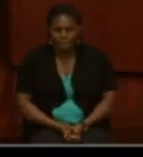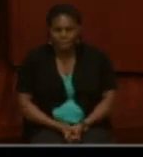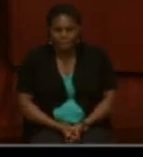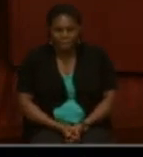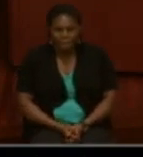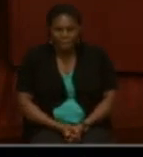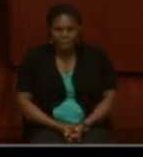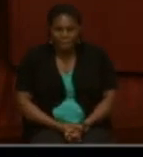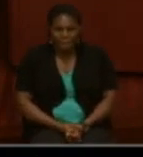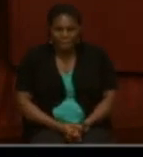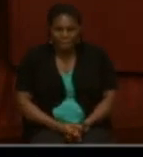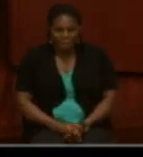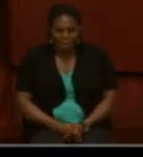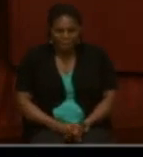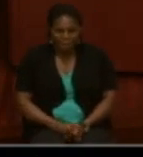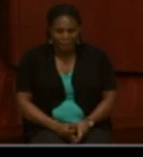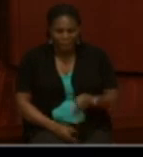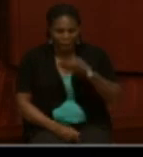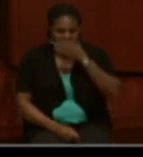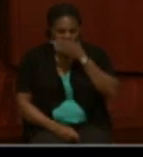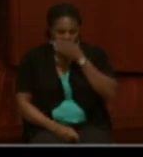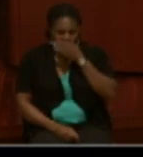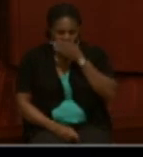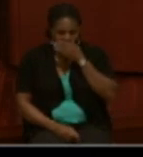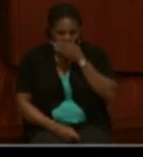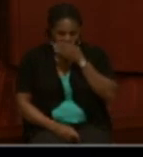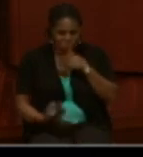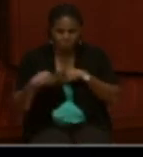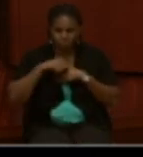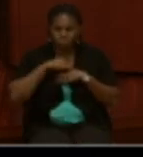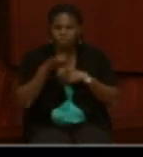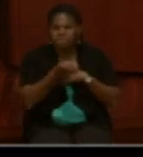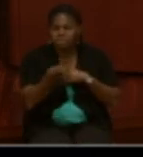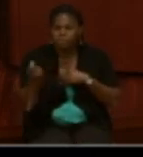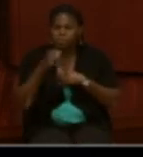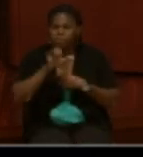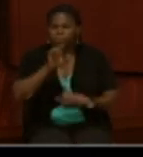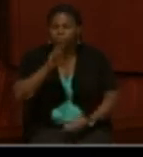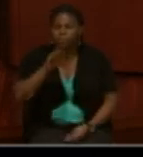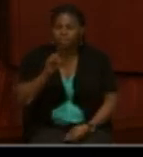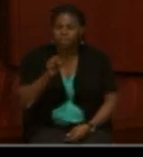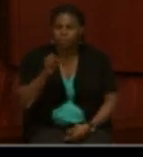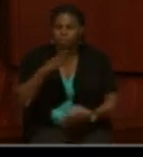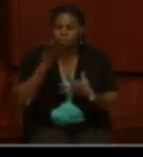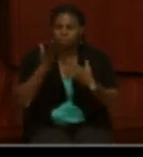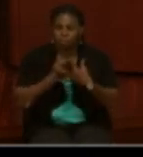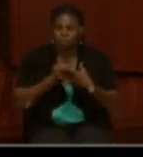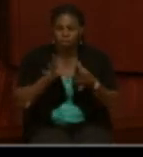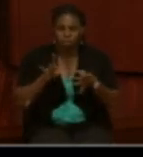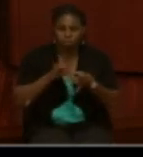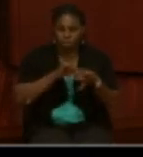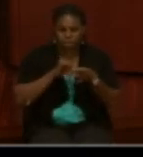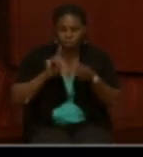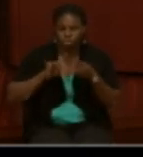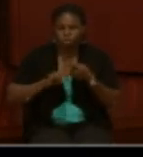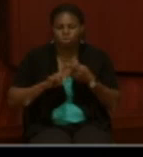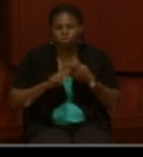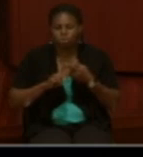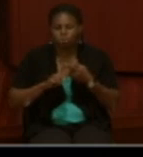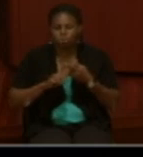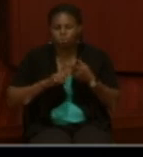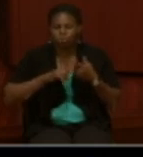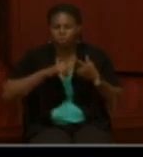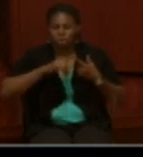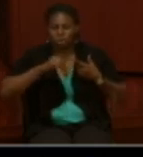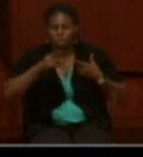We do have several claims files relating to soldiers who served in the U.S. Colored Troops.